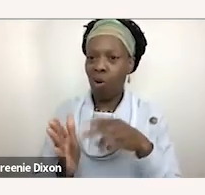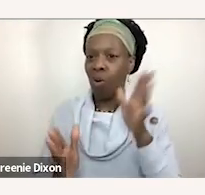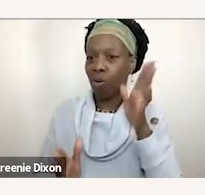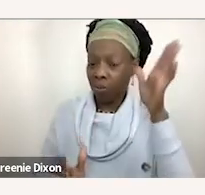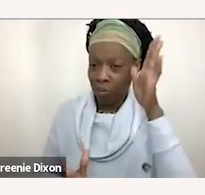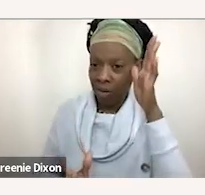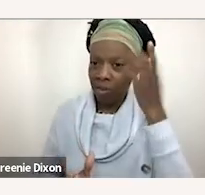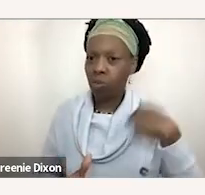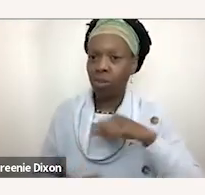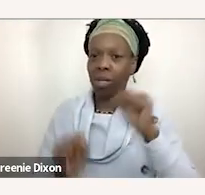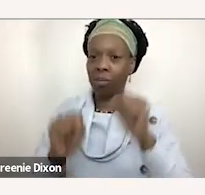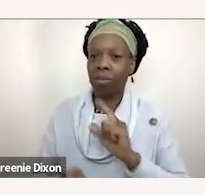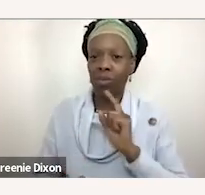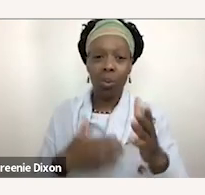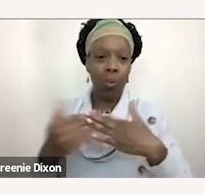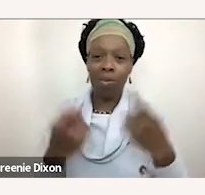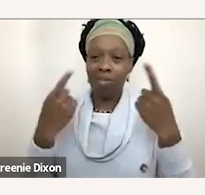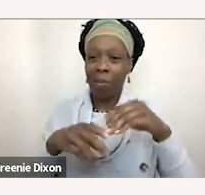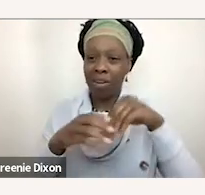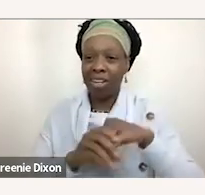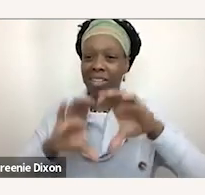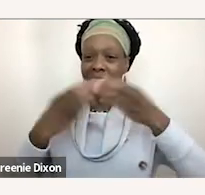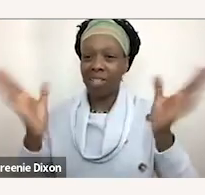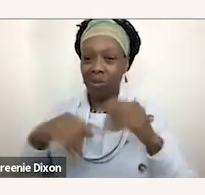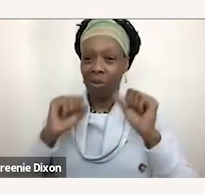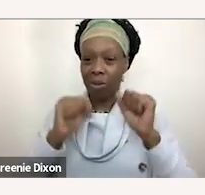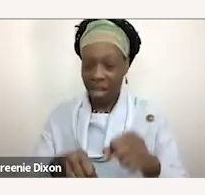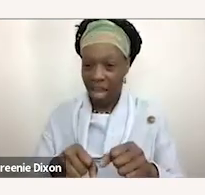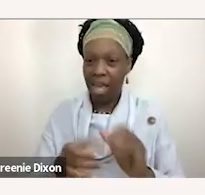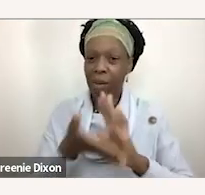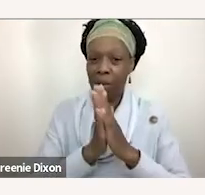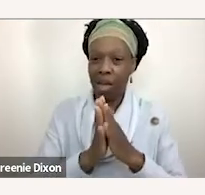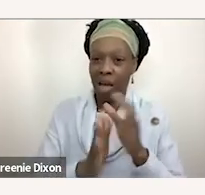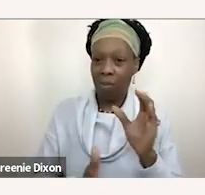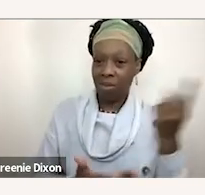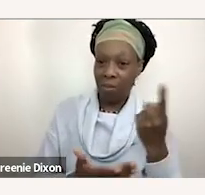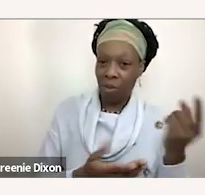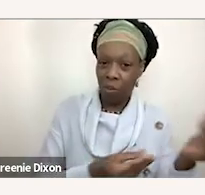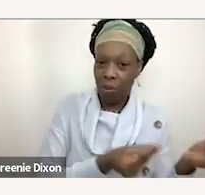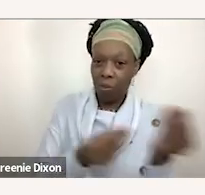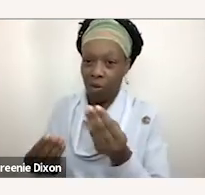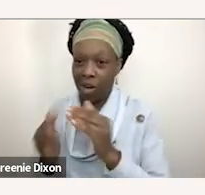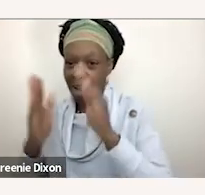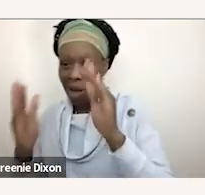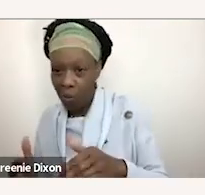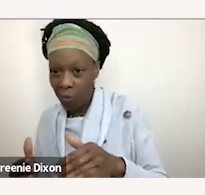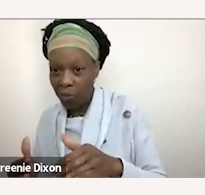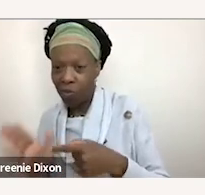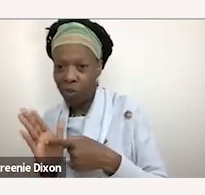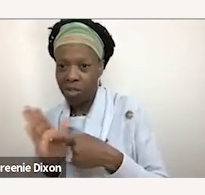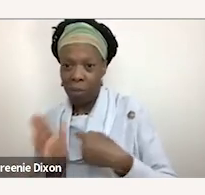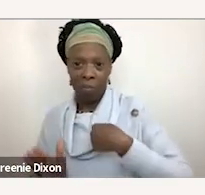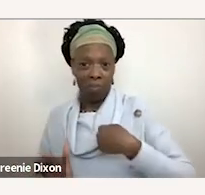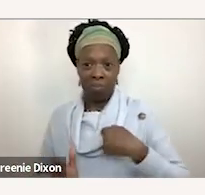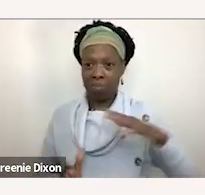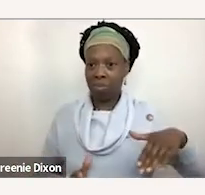classroom there's a comprehensive then package that's getting uh sent home because we know like i didn't get taught disability history at school so they're things that